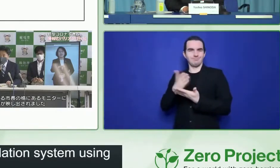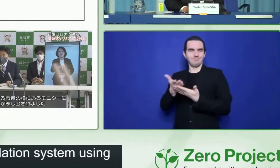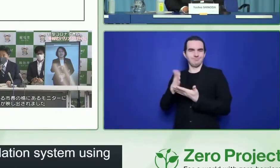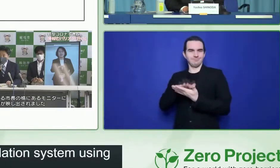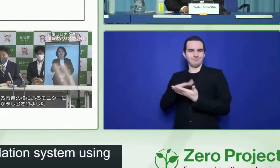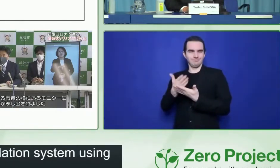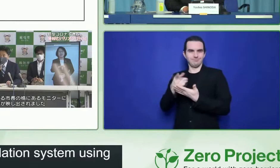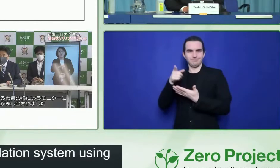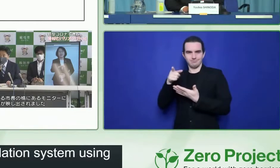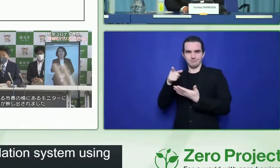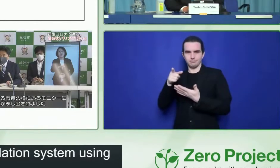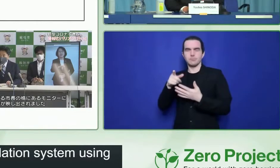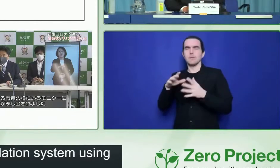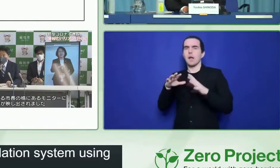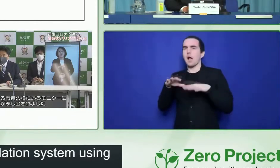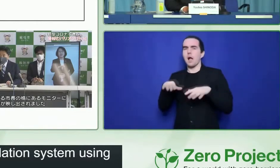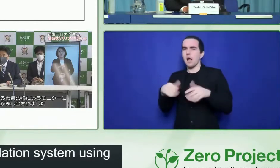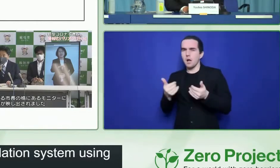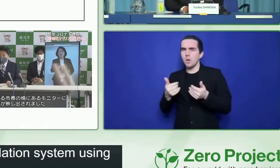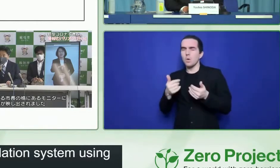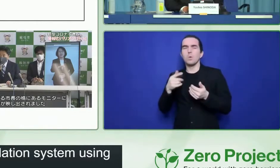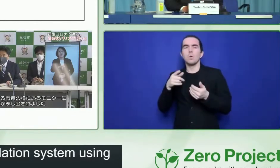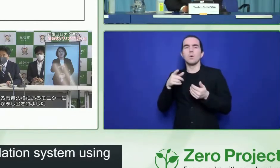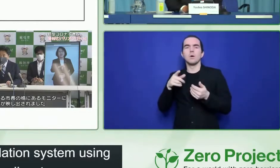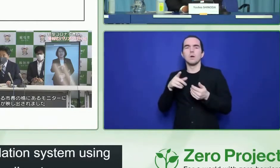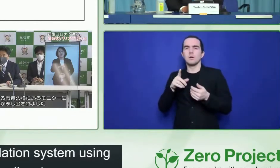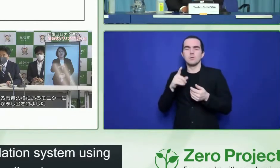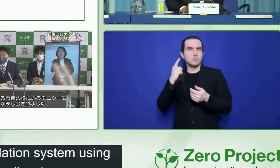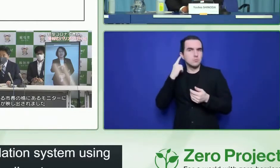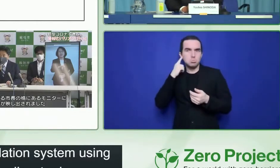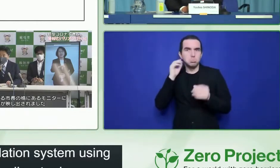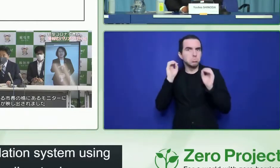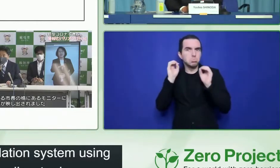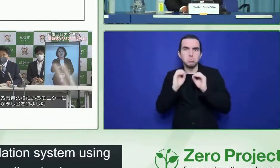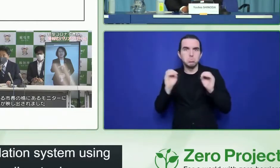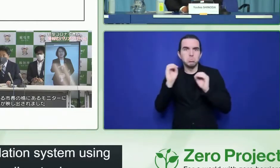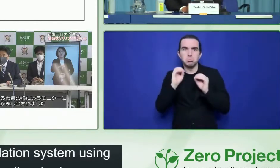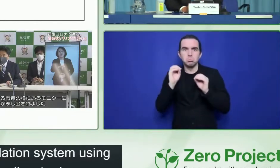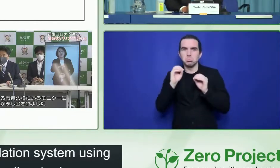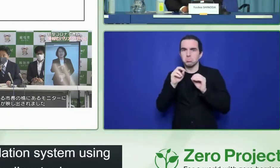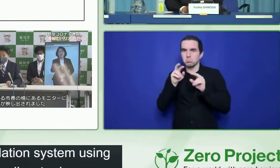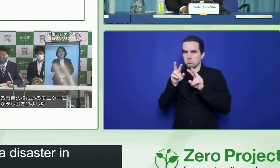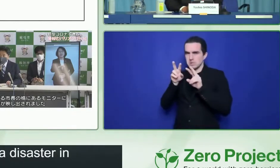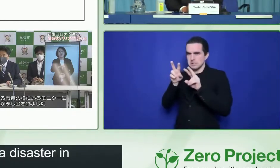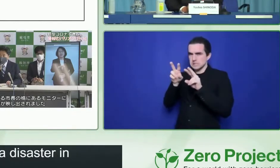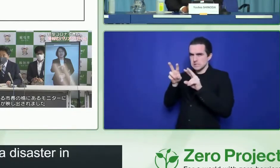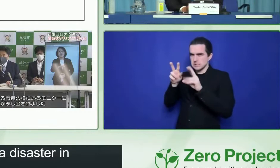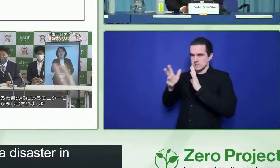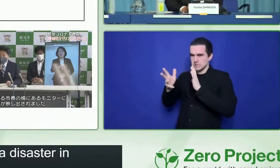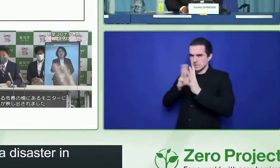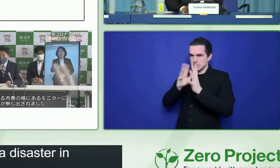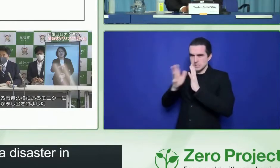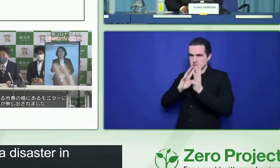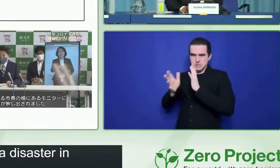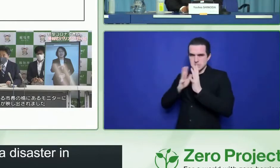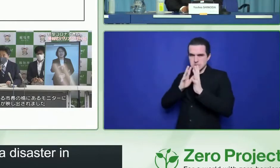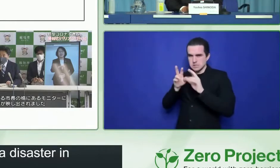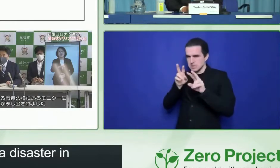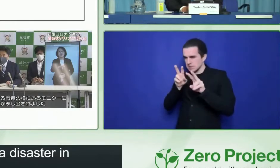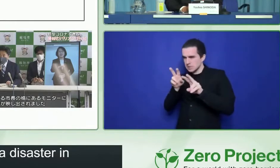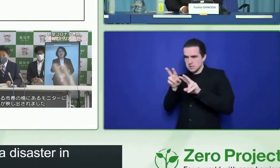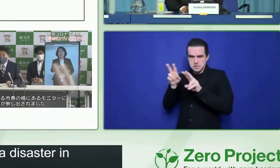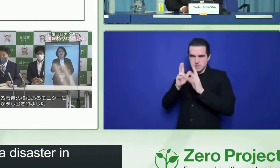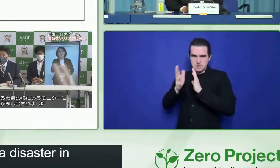evacuees couldn't get information. The need for such system became even